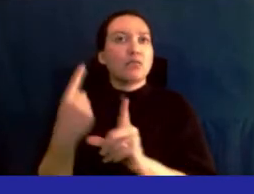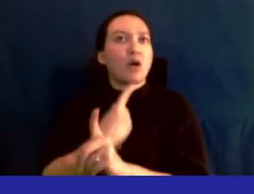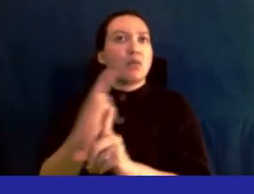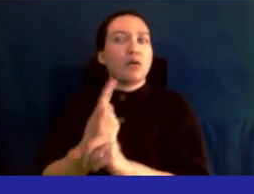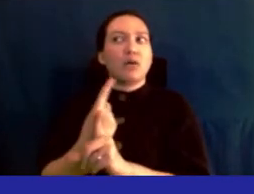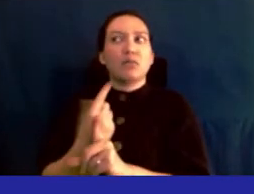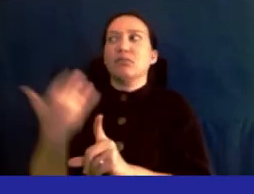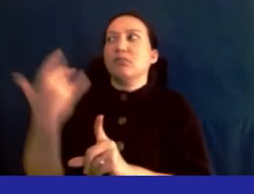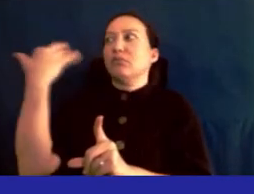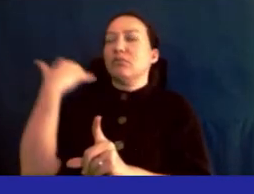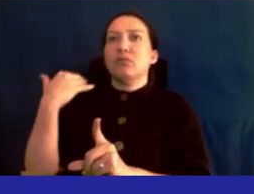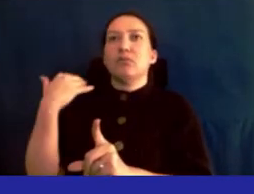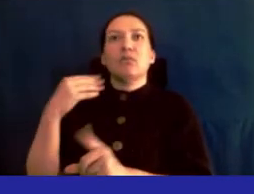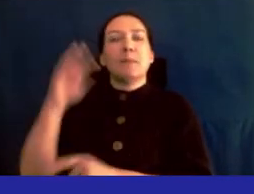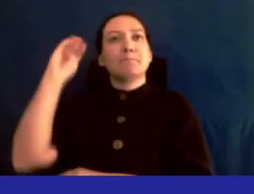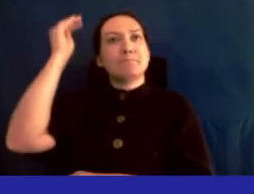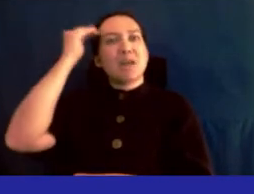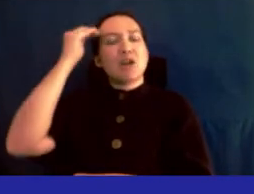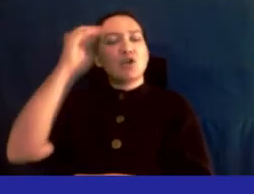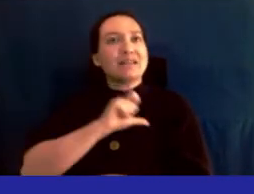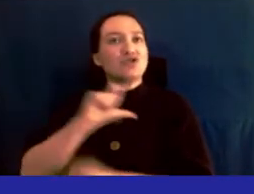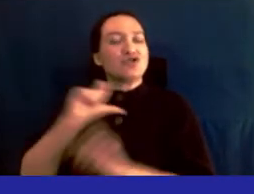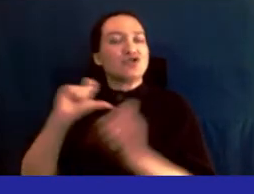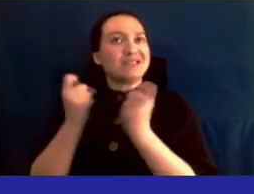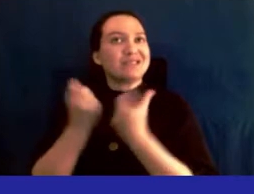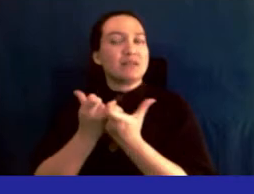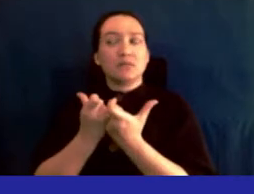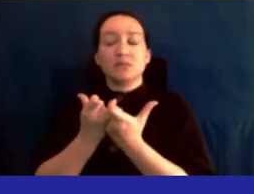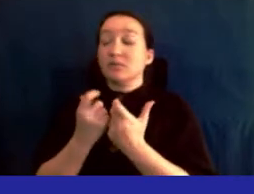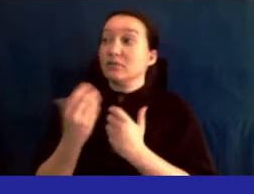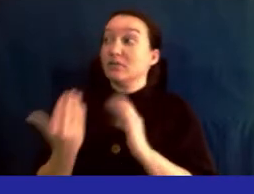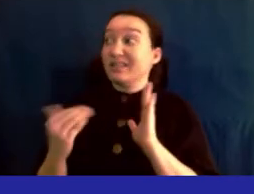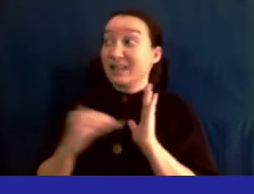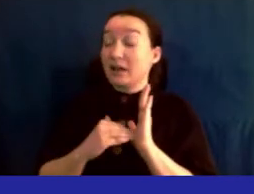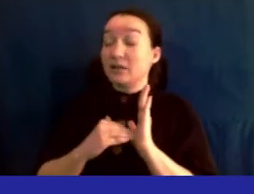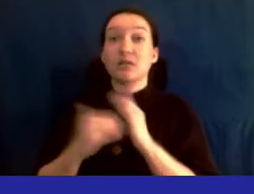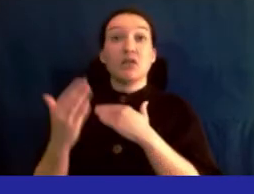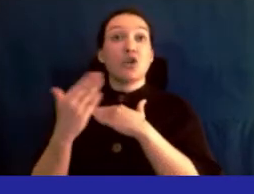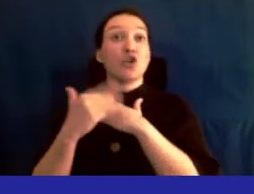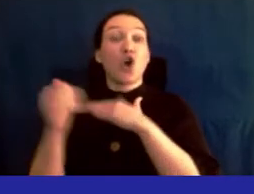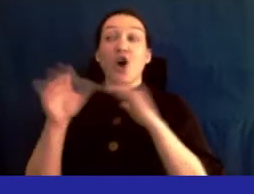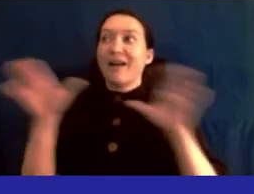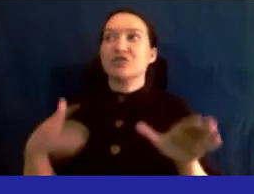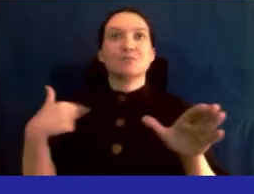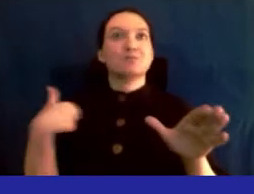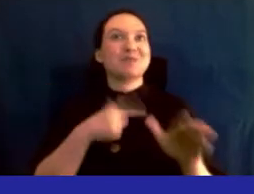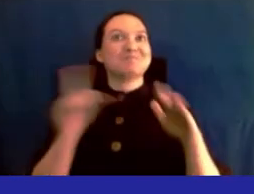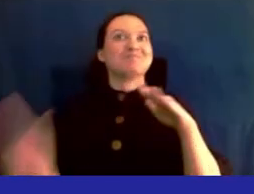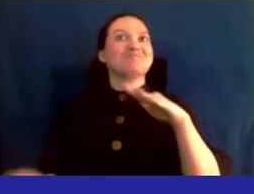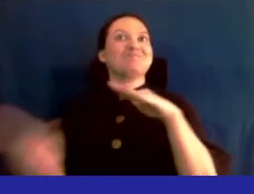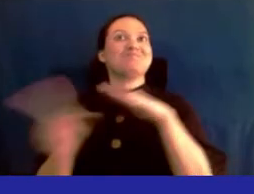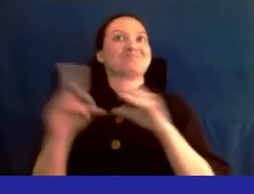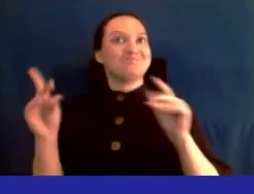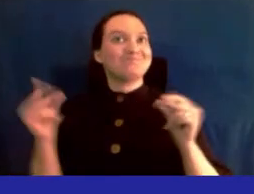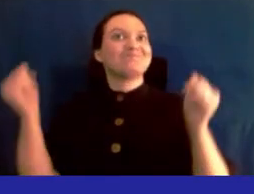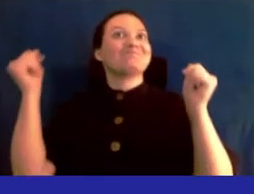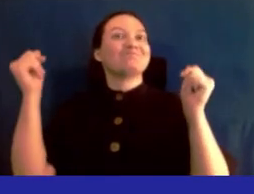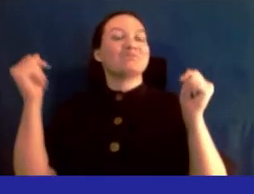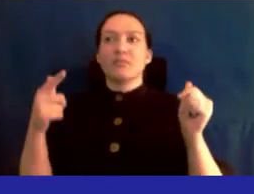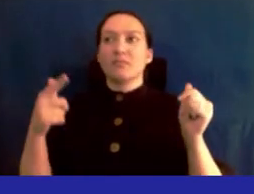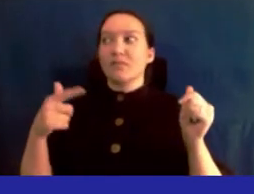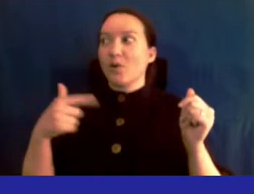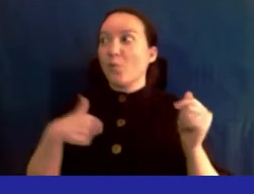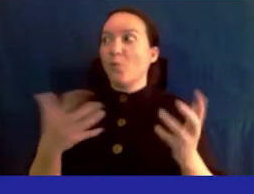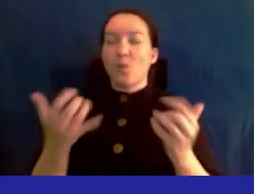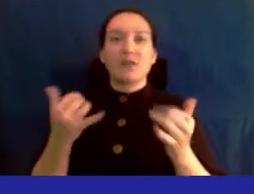way that it was implemented for the mayoral agencies. Because, again, when there was a call to action, we've responded. So we want to hear the